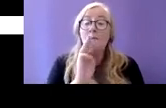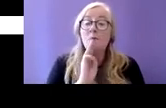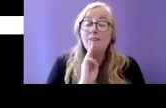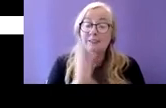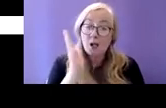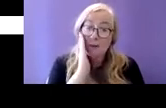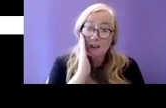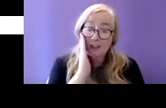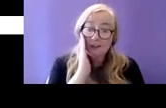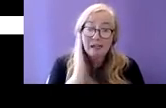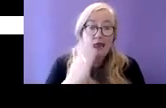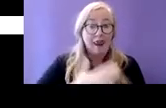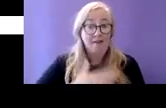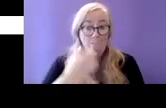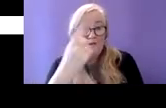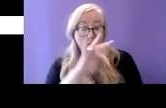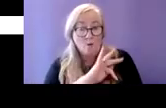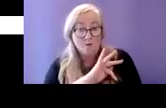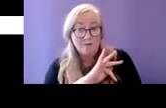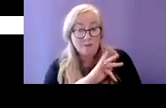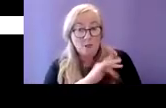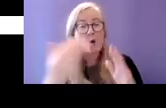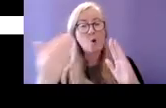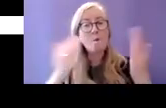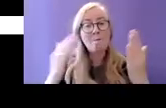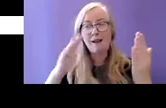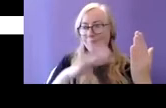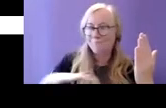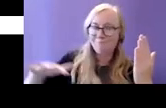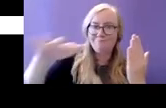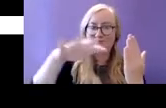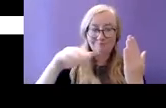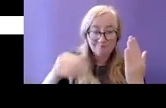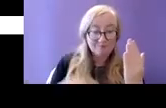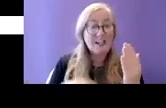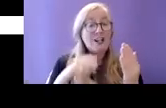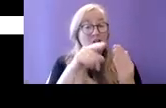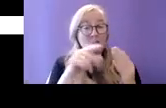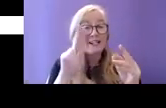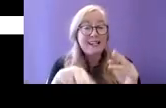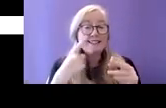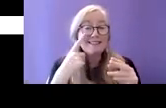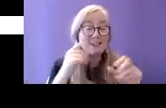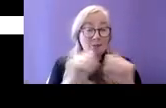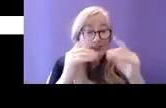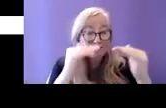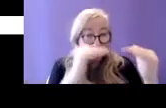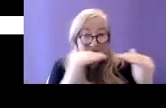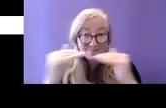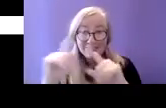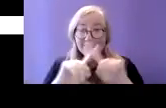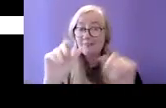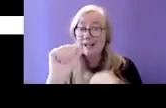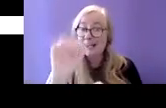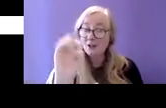the general population and this is broken down by age group what you observe is that persons with